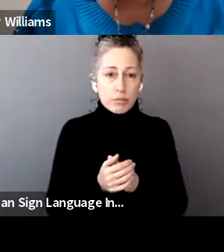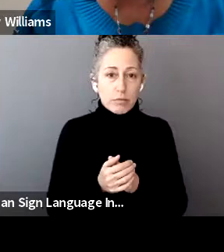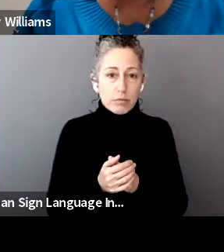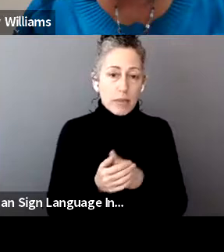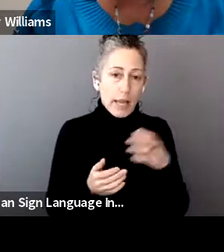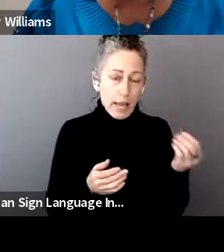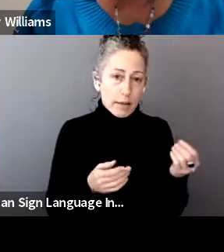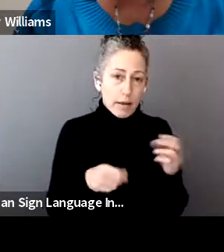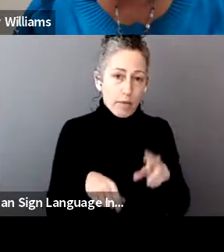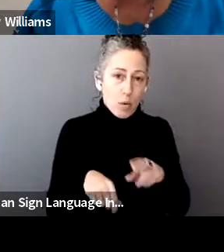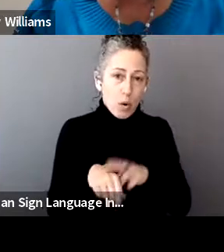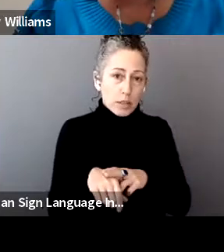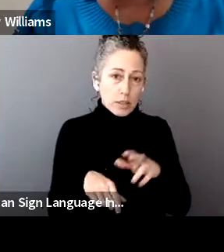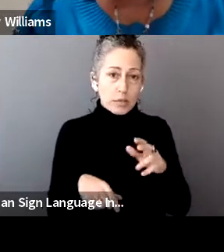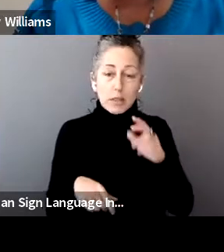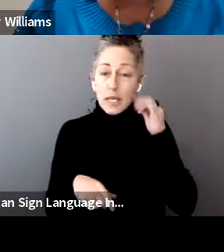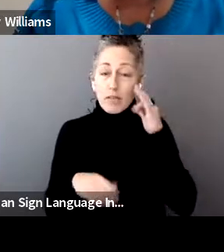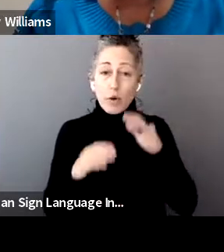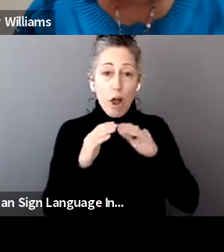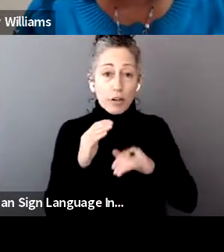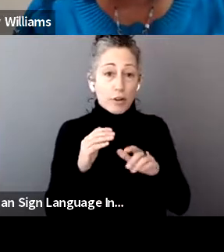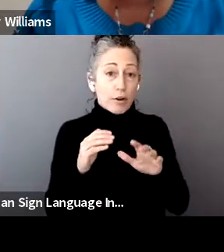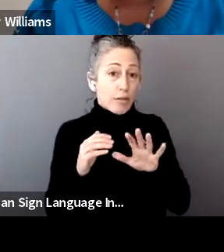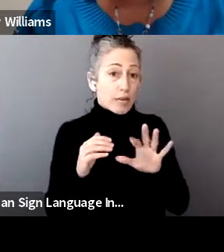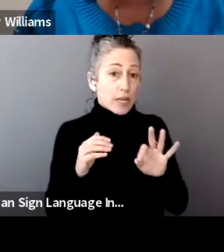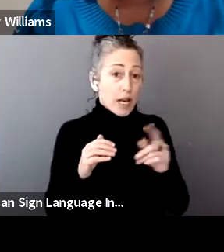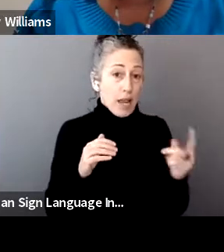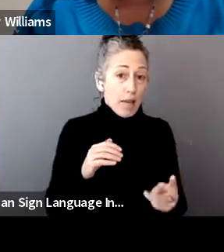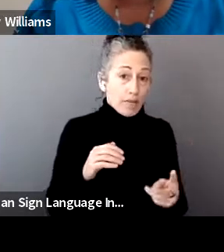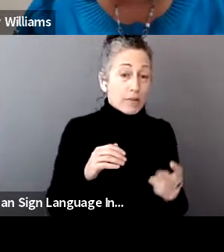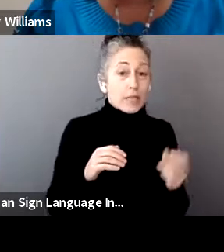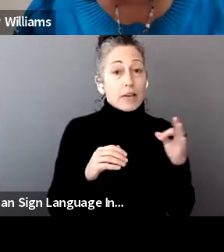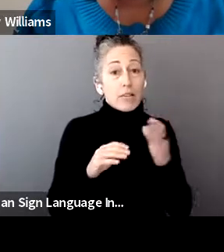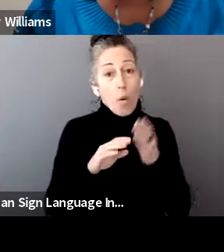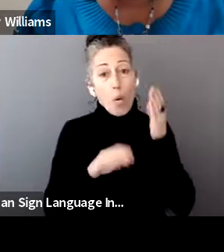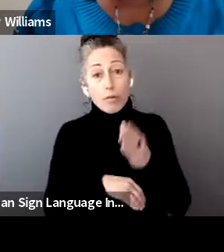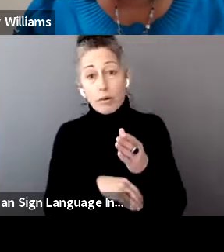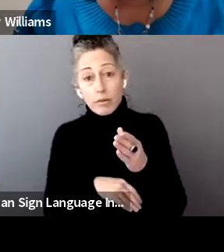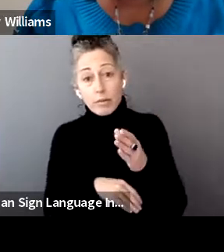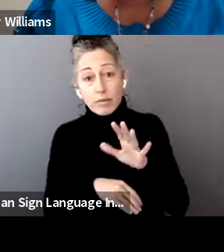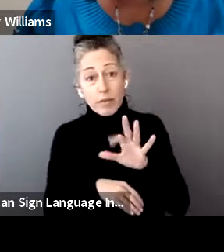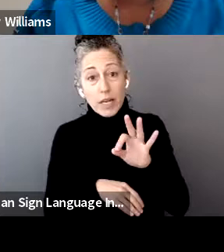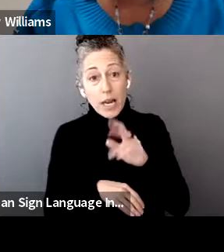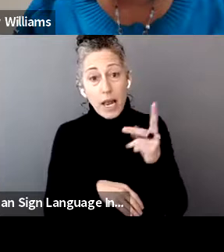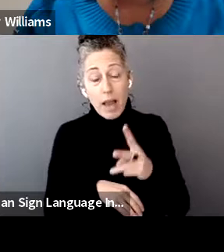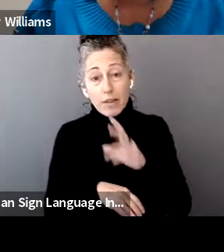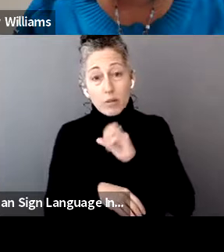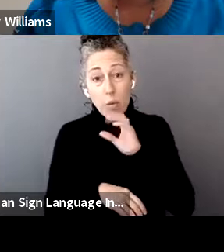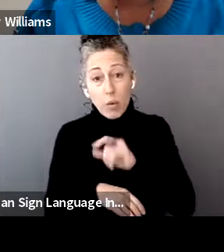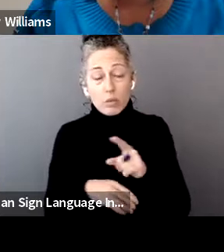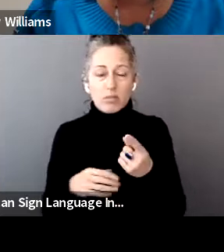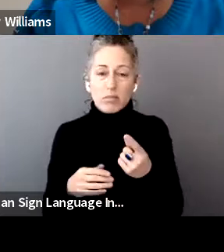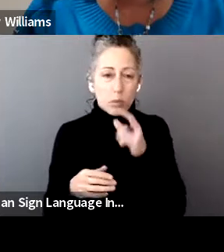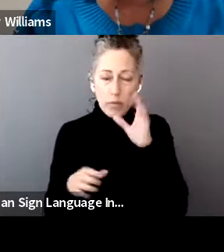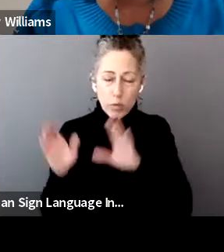course, that 59 and a half. If you're over 59 and a half, you don't have to worry about the penalty. But if you're under, we do have